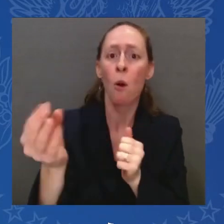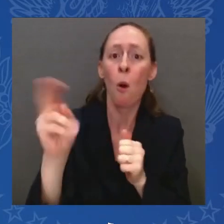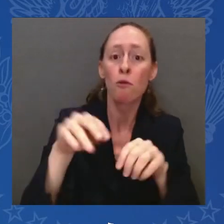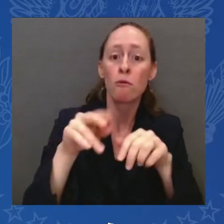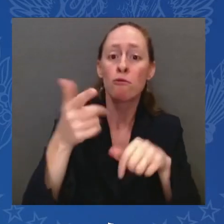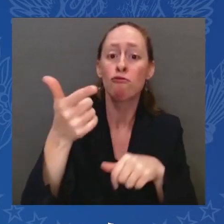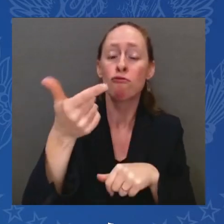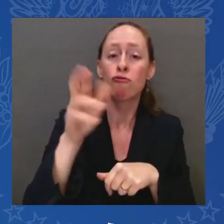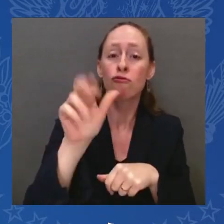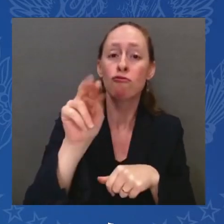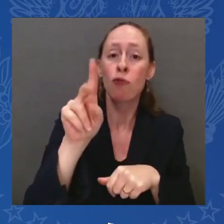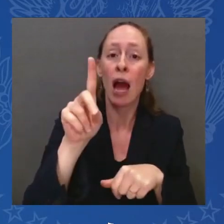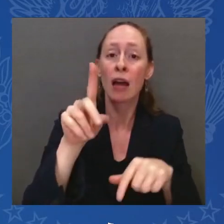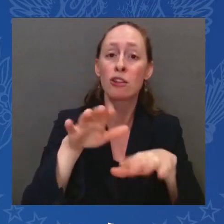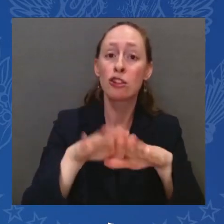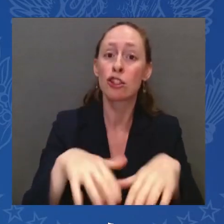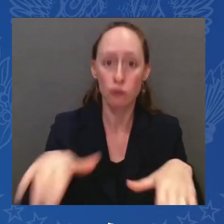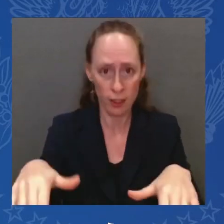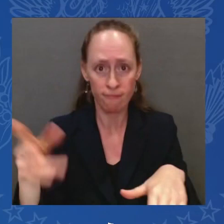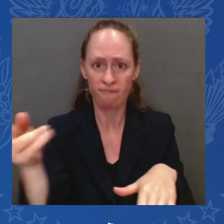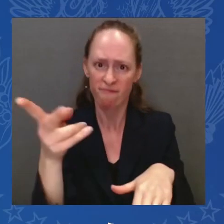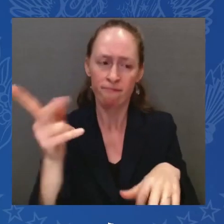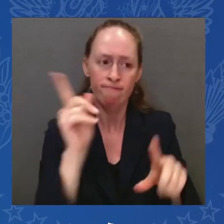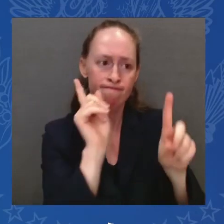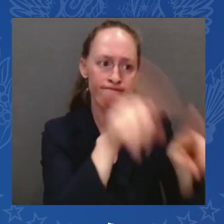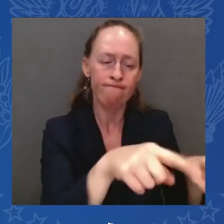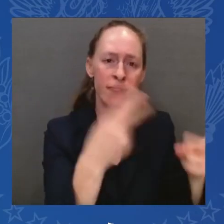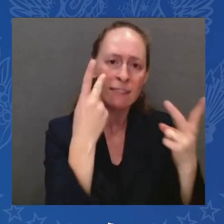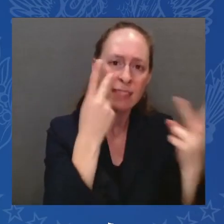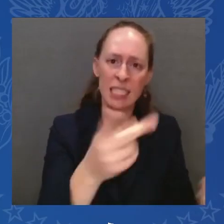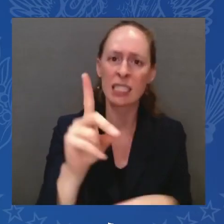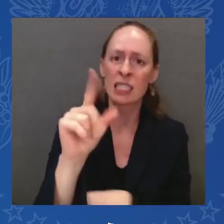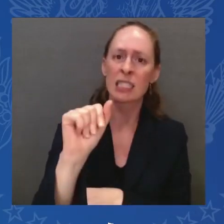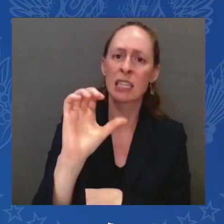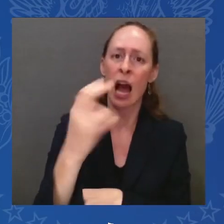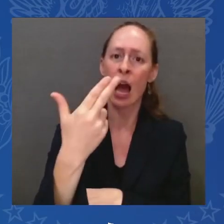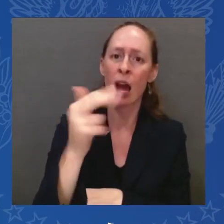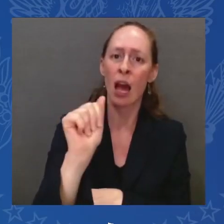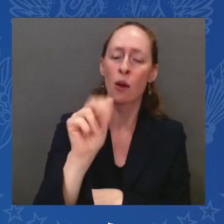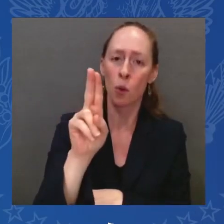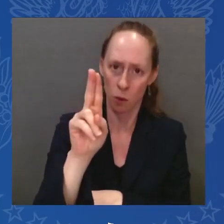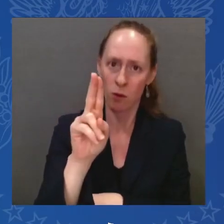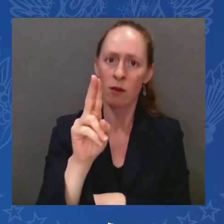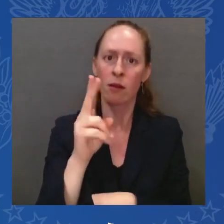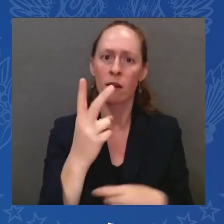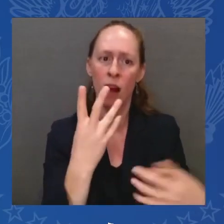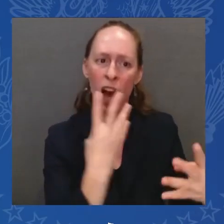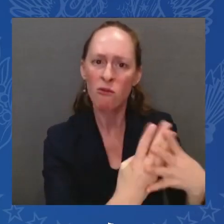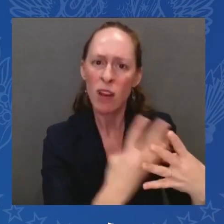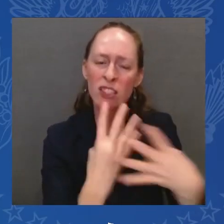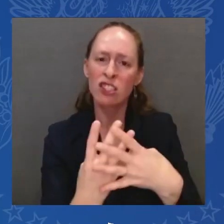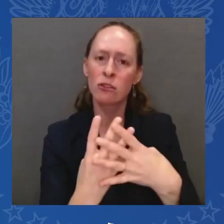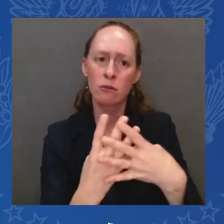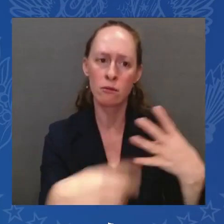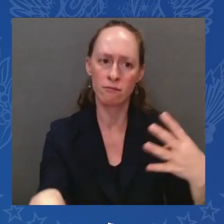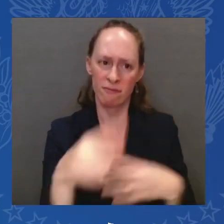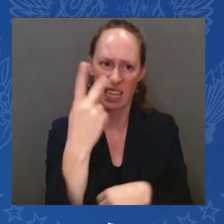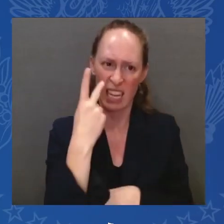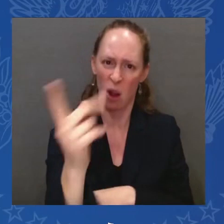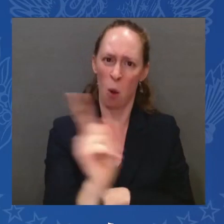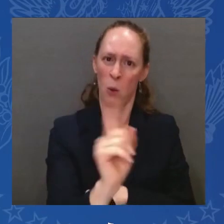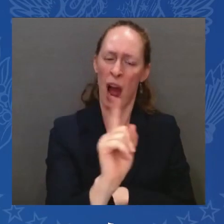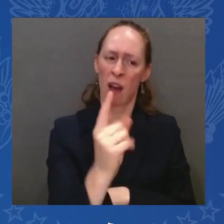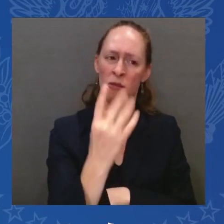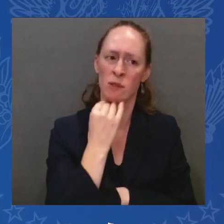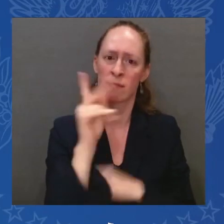history and to make sure that hate has no safe harbor in America and the world. As an American Jew,